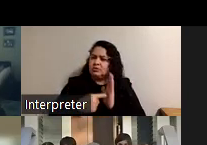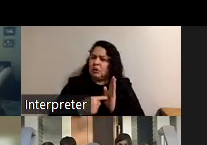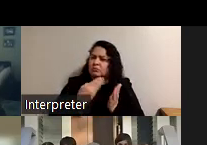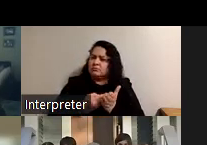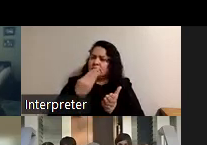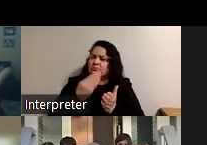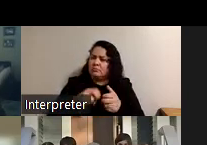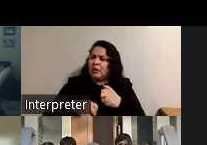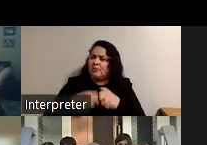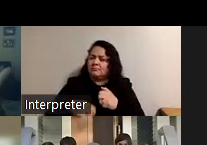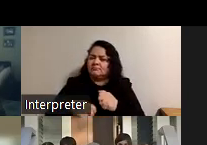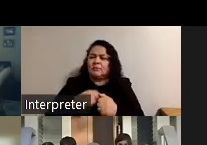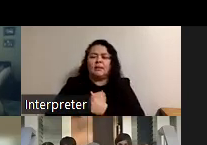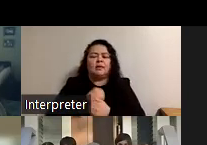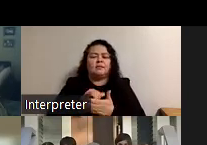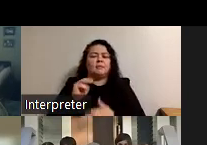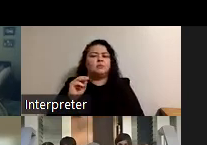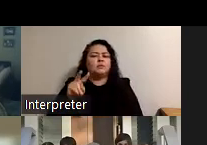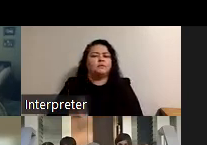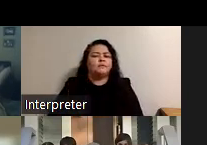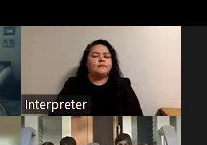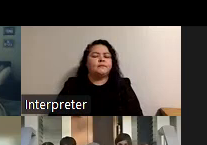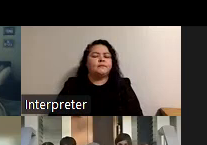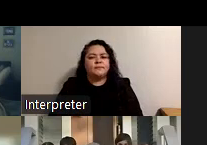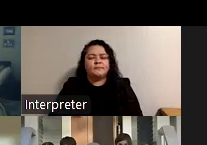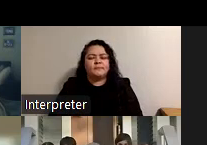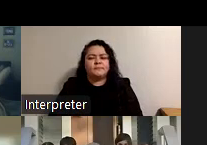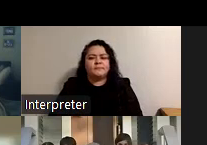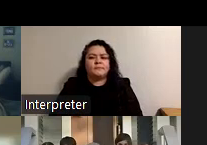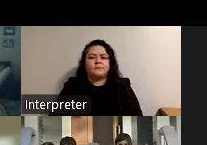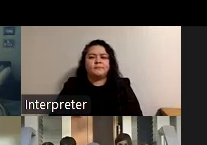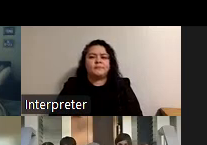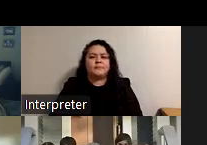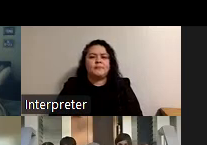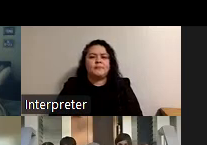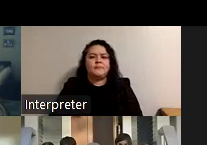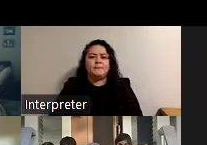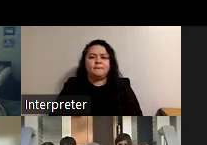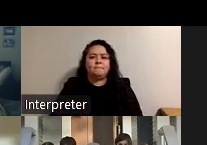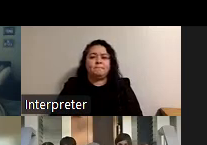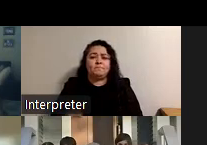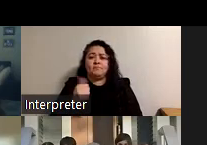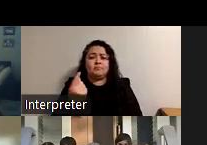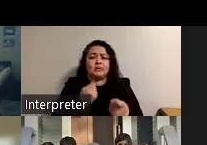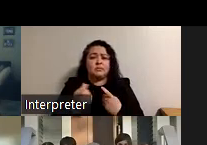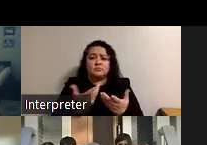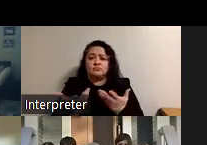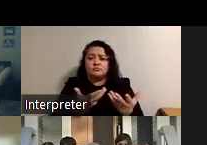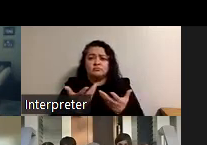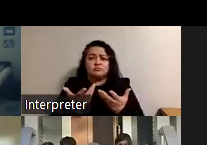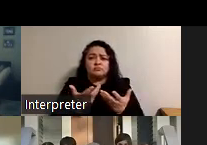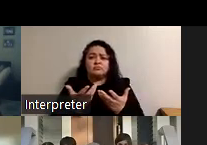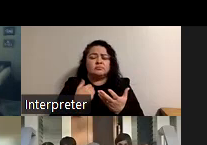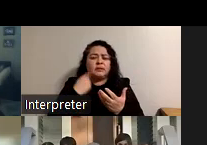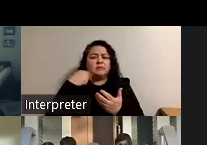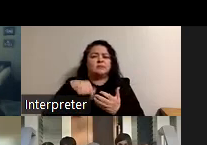i love that kind of move um any questions about this like i said i think this